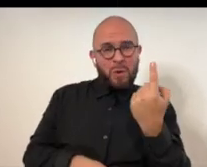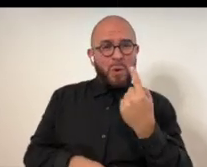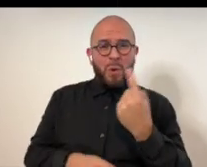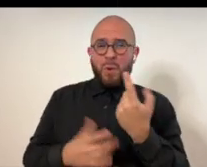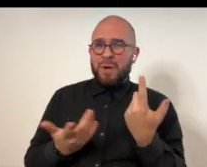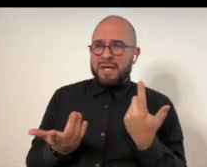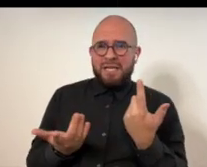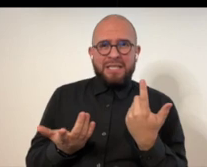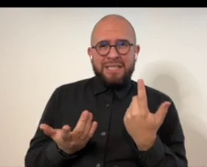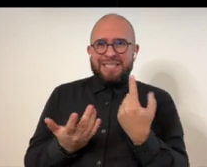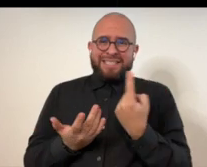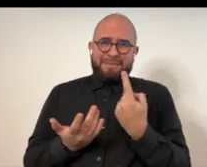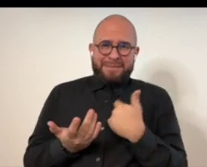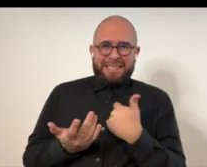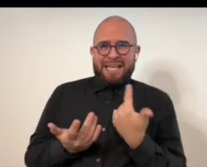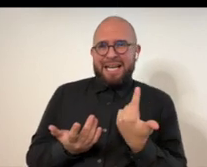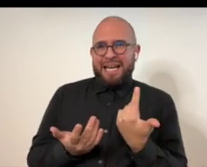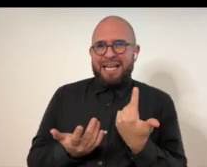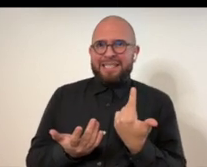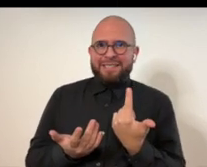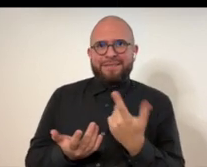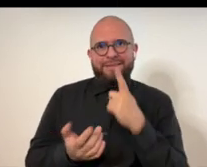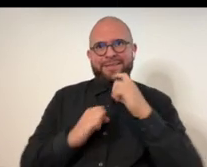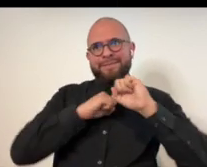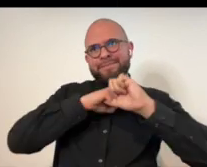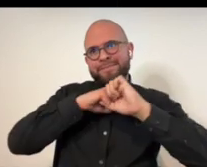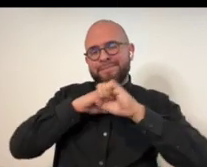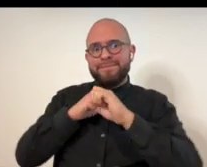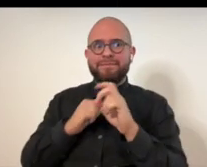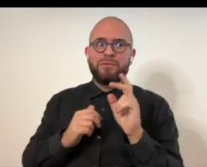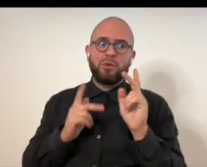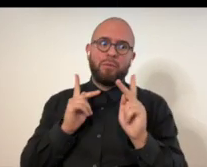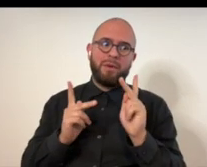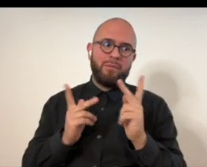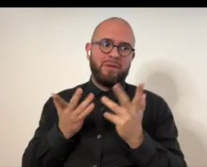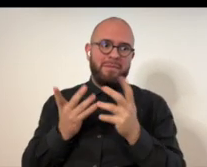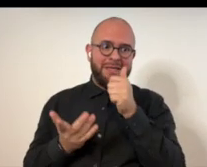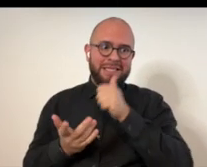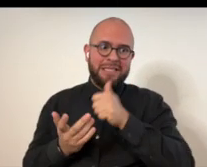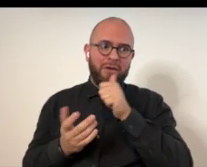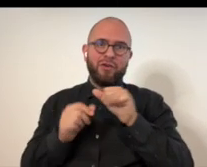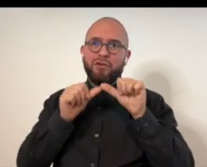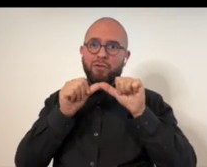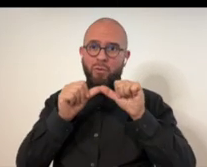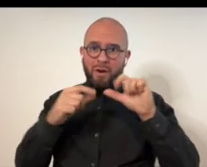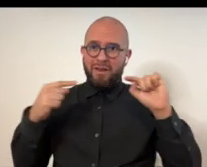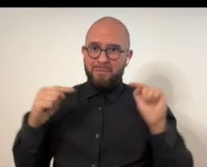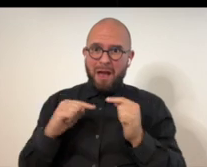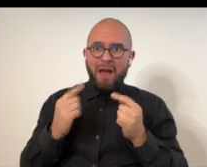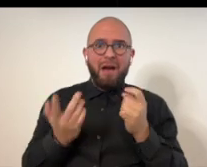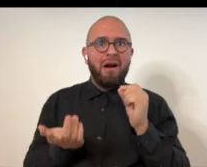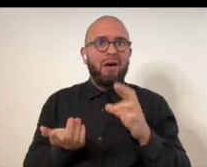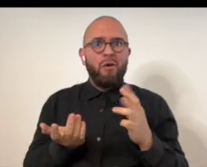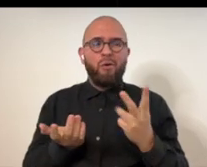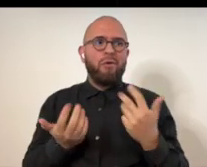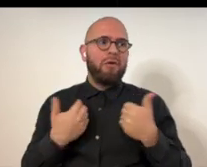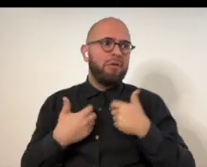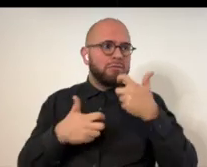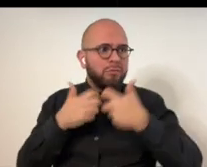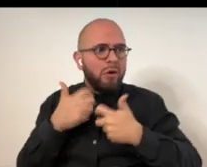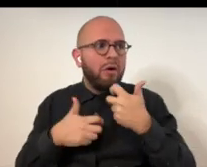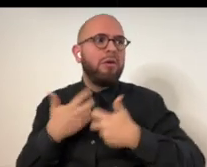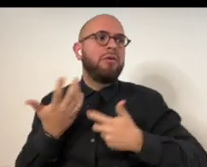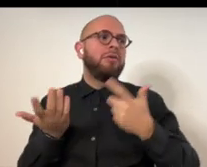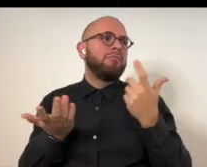state kind of thing. Right. Right. It's, it's always been something I've promoted with people who